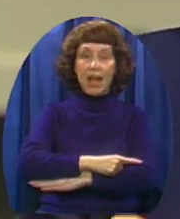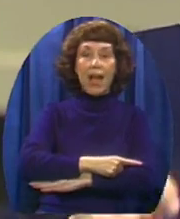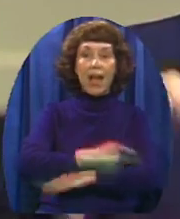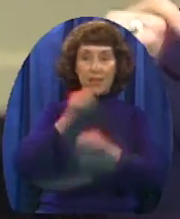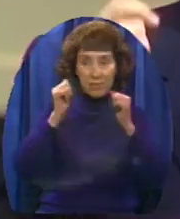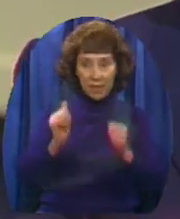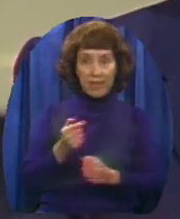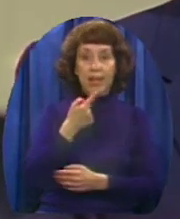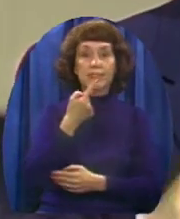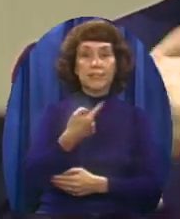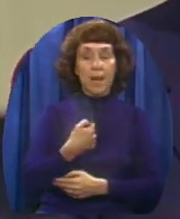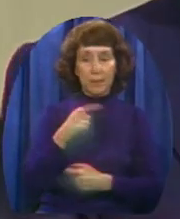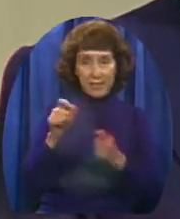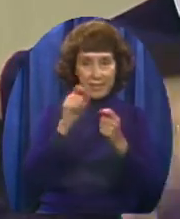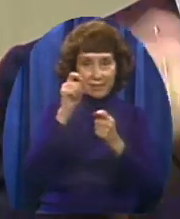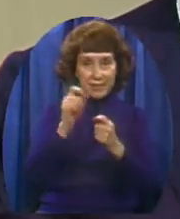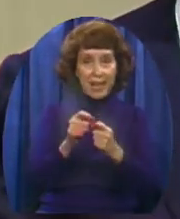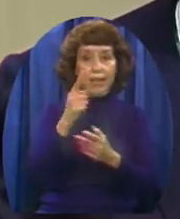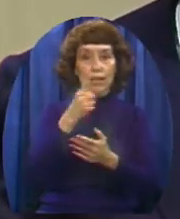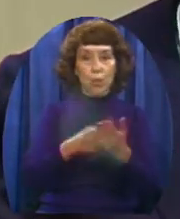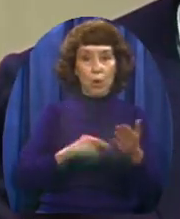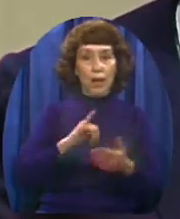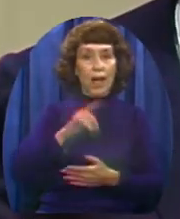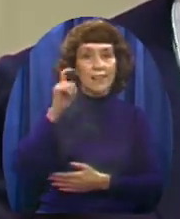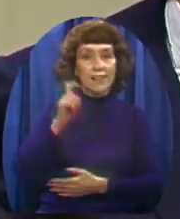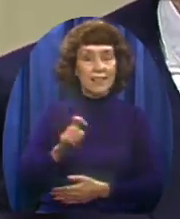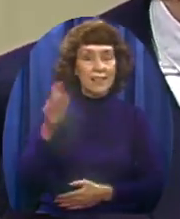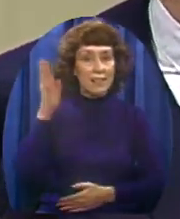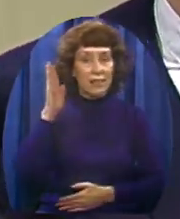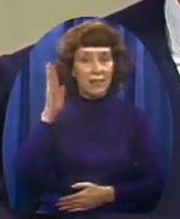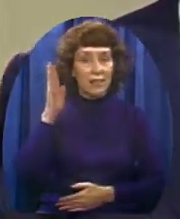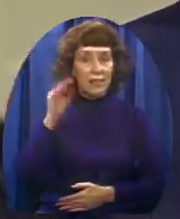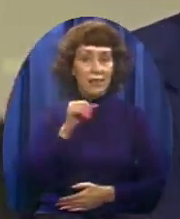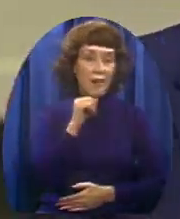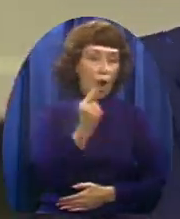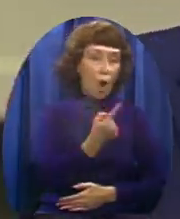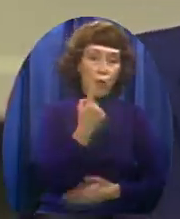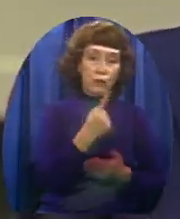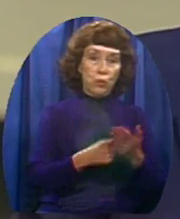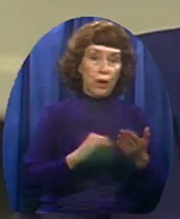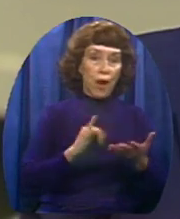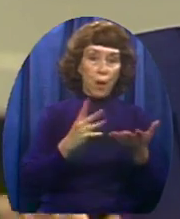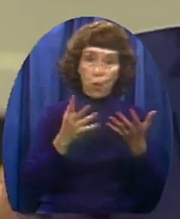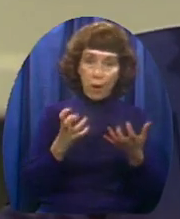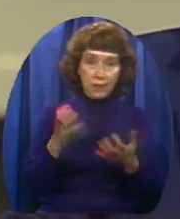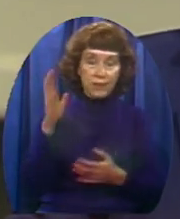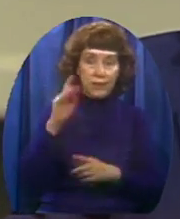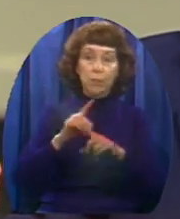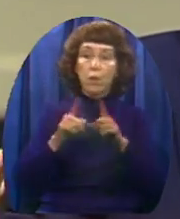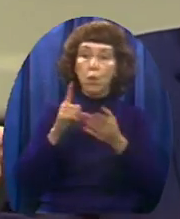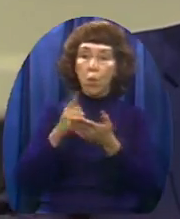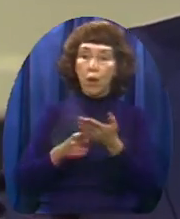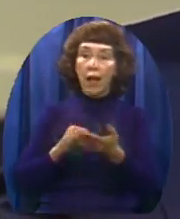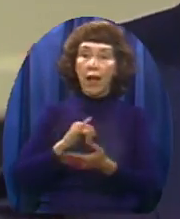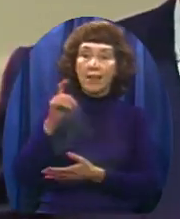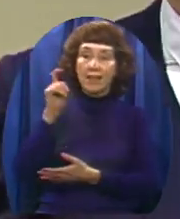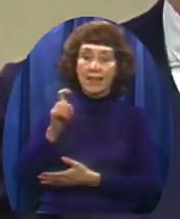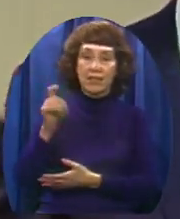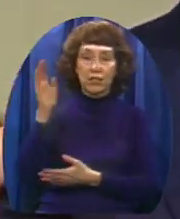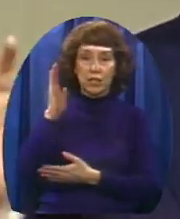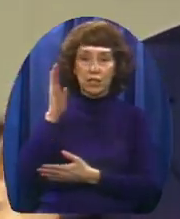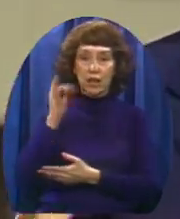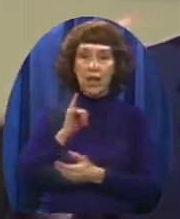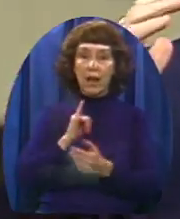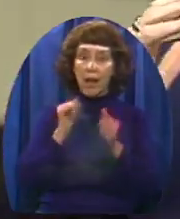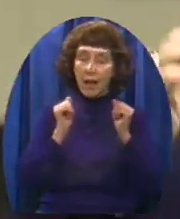to tell me exactly what I need to hear Not what I want to hear And for that reason I'm able to stay in touch with And after 26